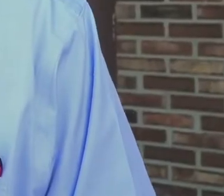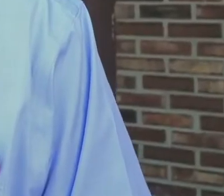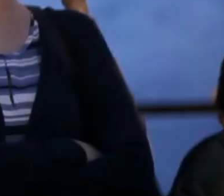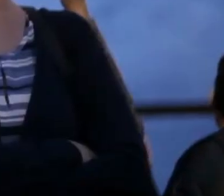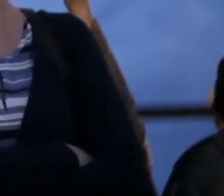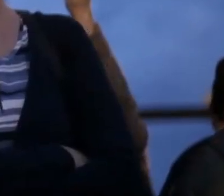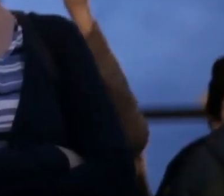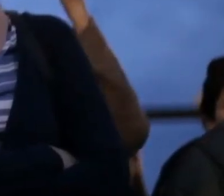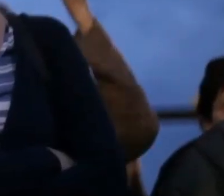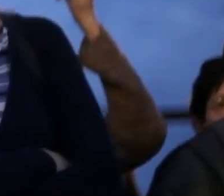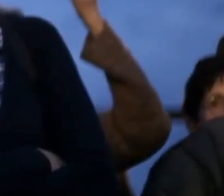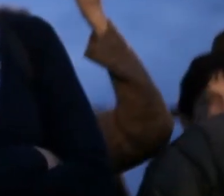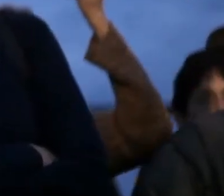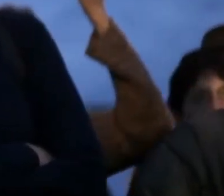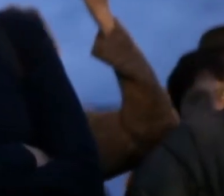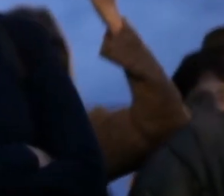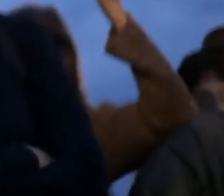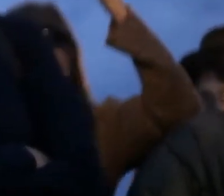process.